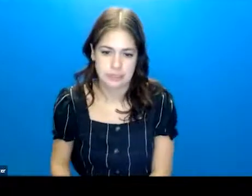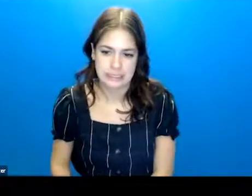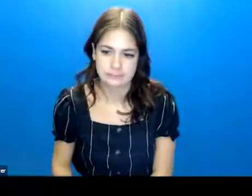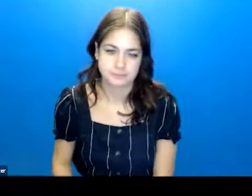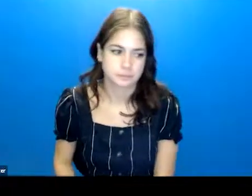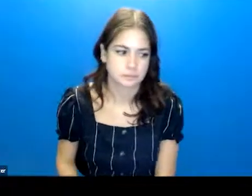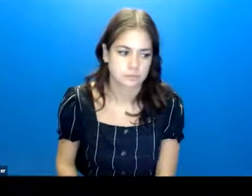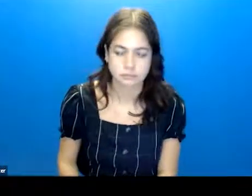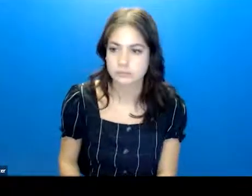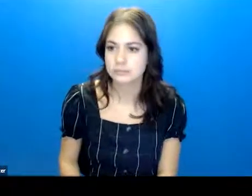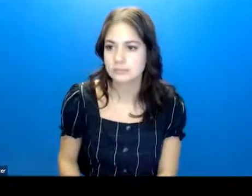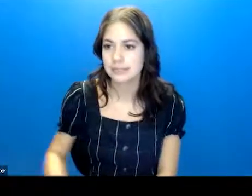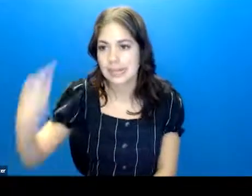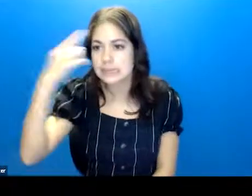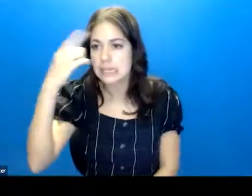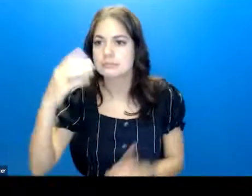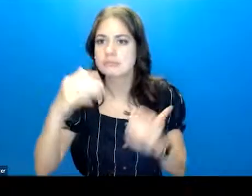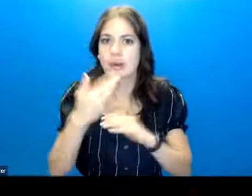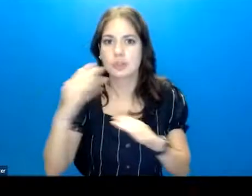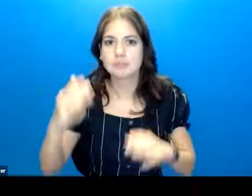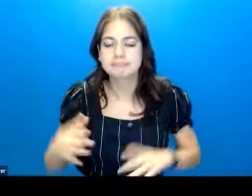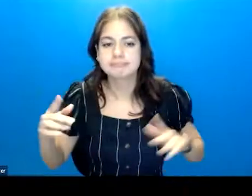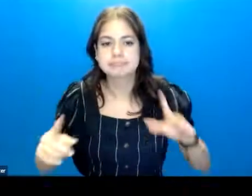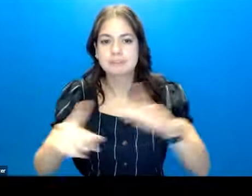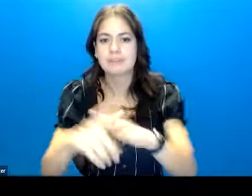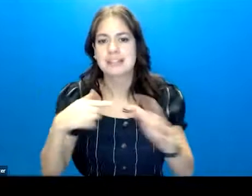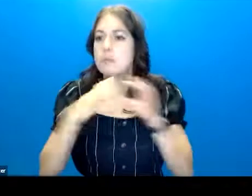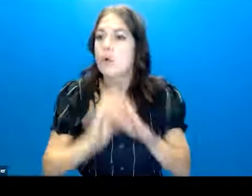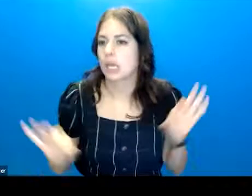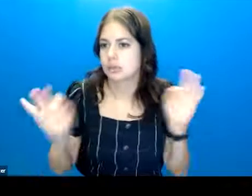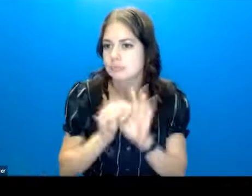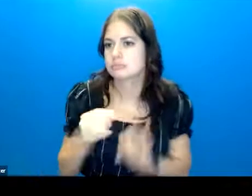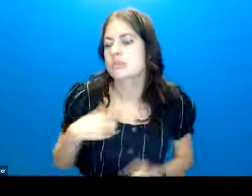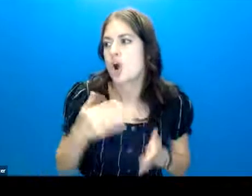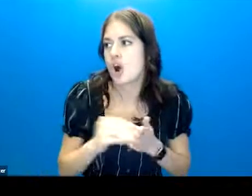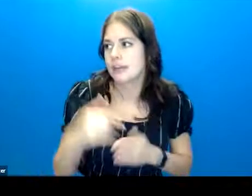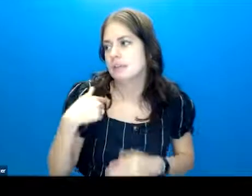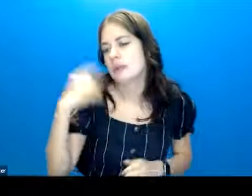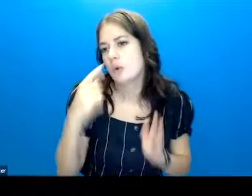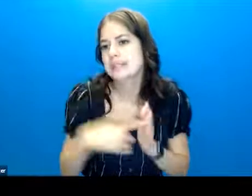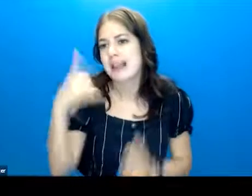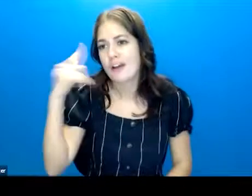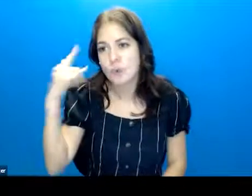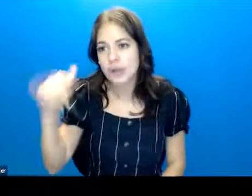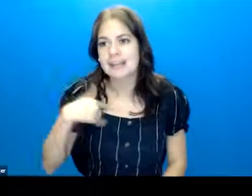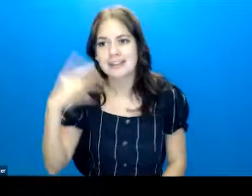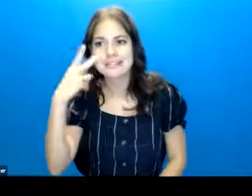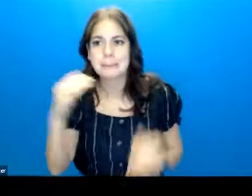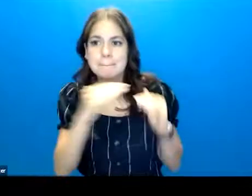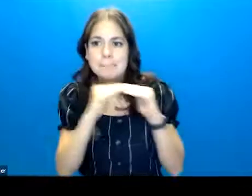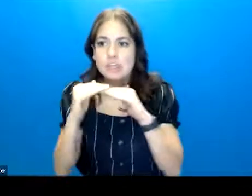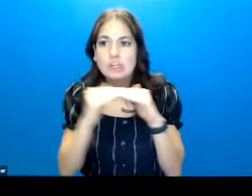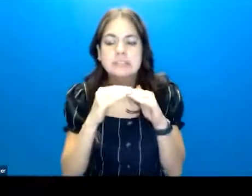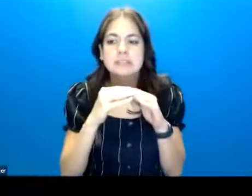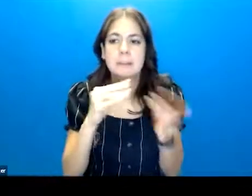Um, you know, I think how you intervene is important. I often in, in California, I see peers put